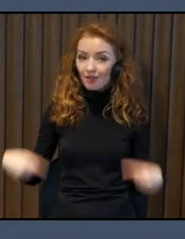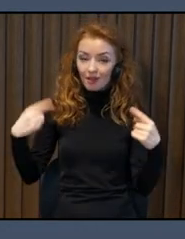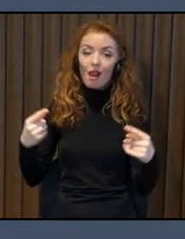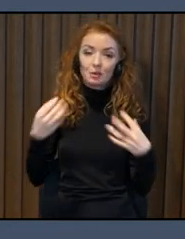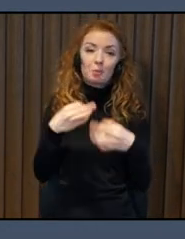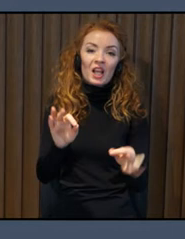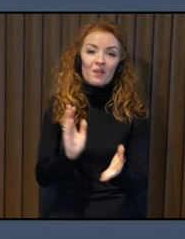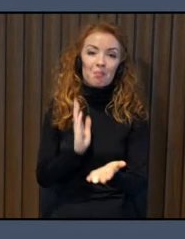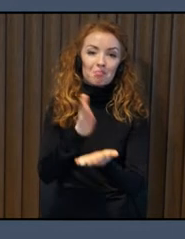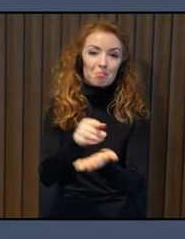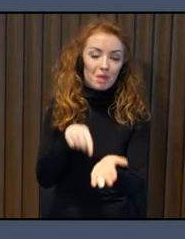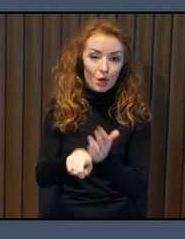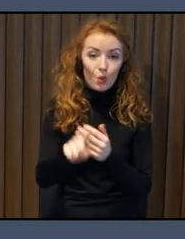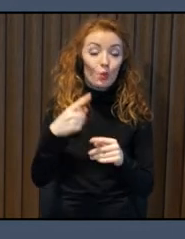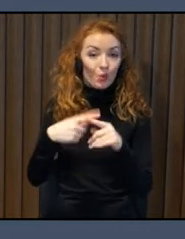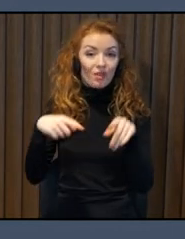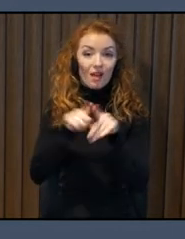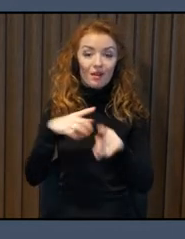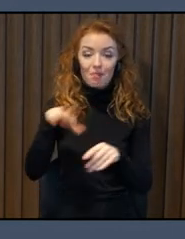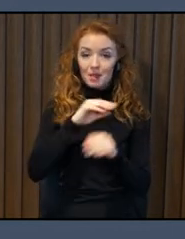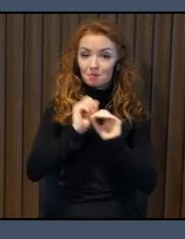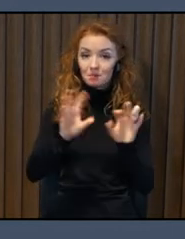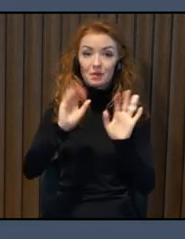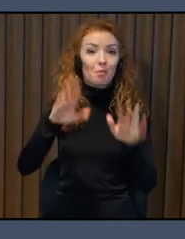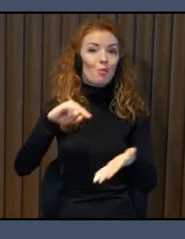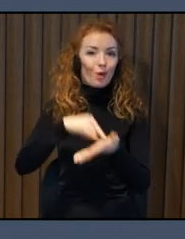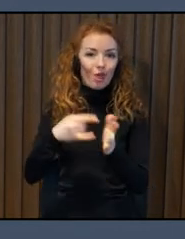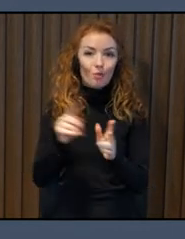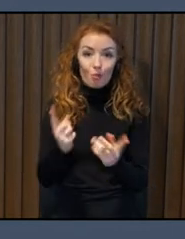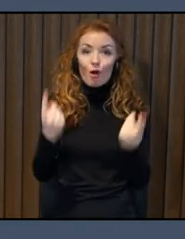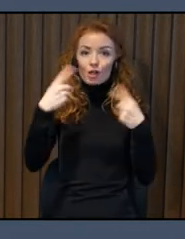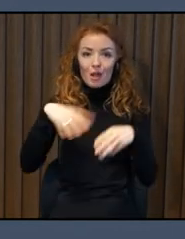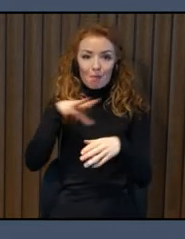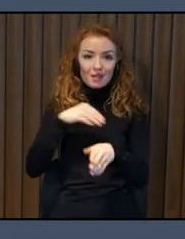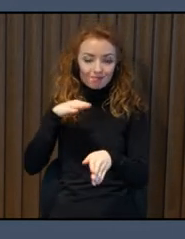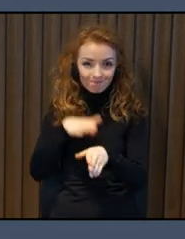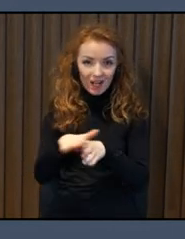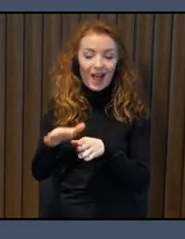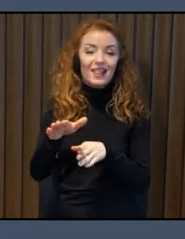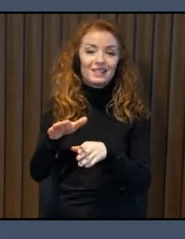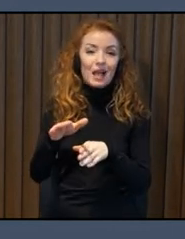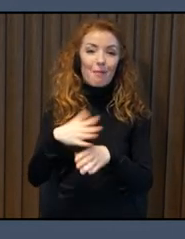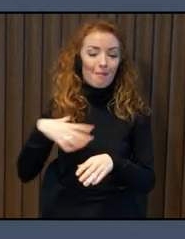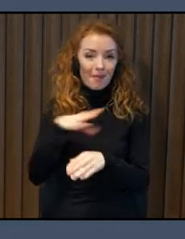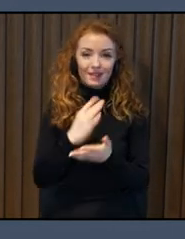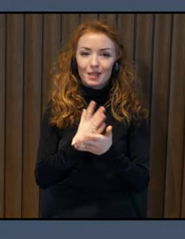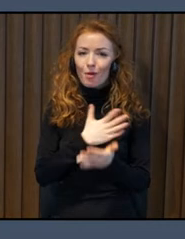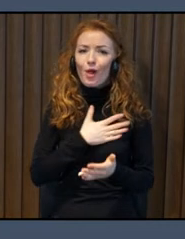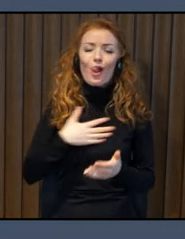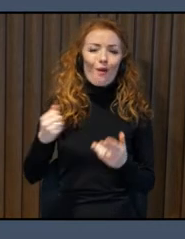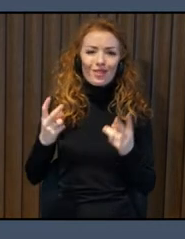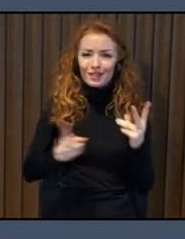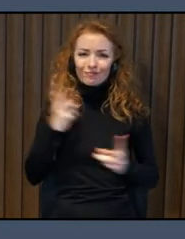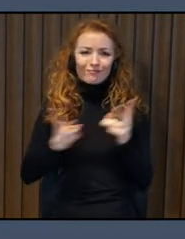right now in Yönköping, which we find quite exciting, and that is that we're working on extending our accessibility map to also include